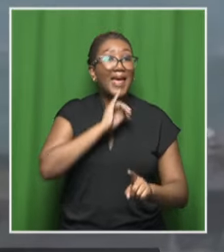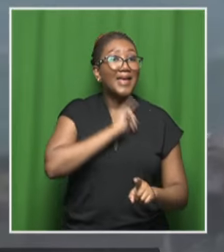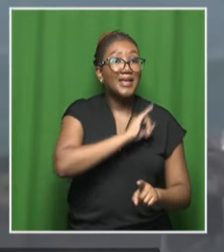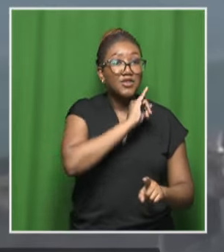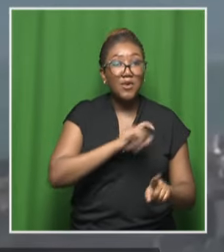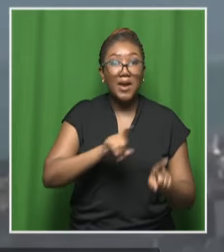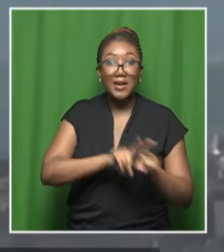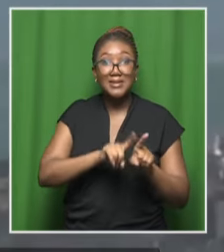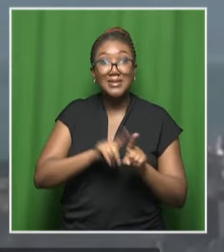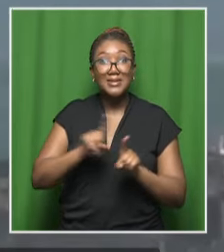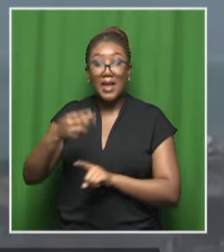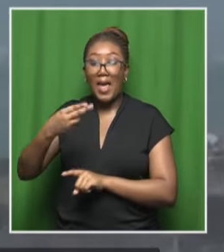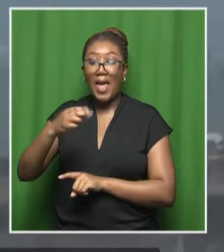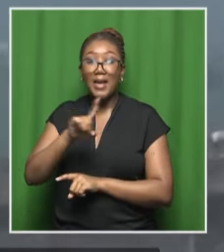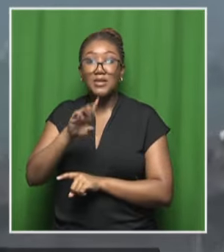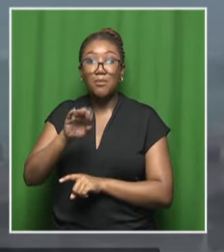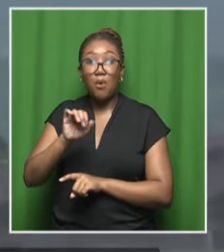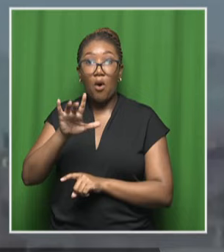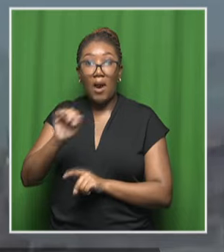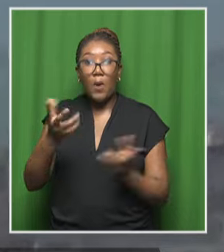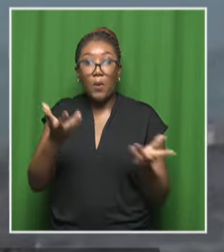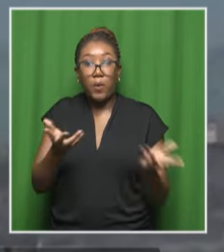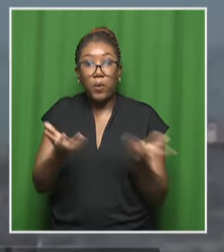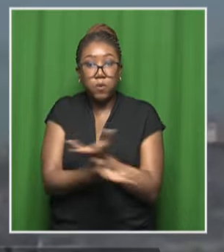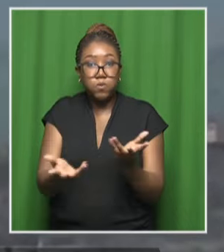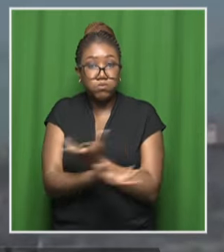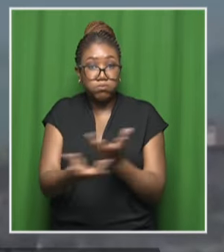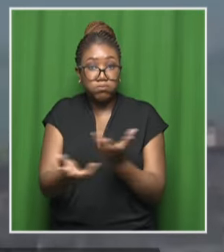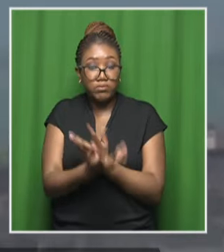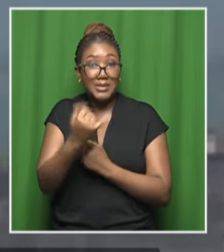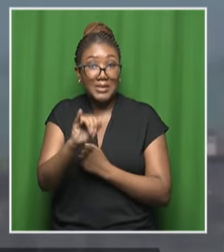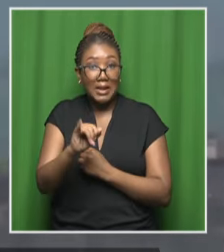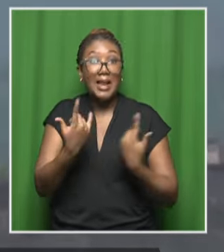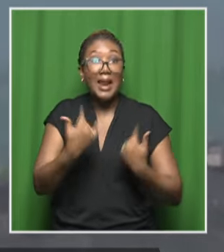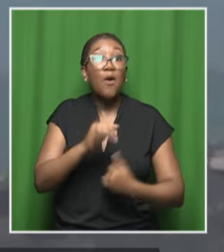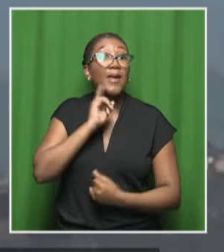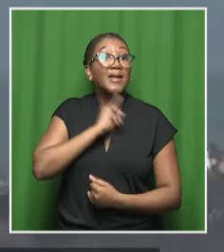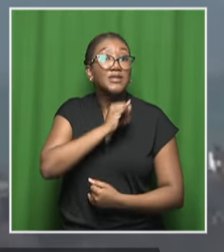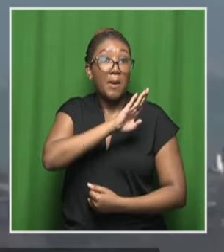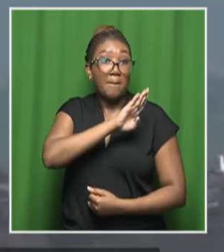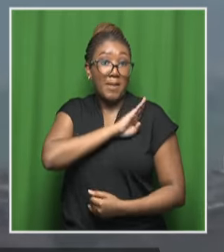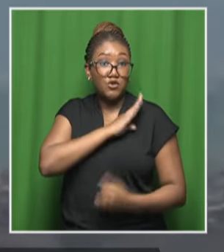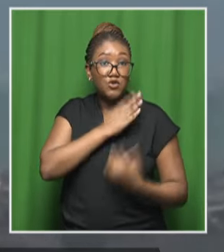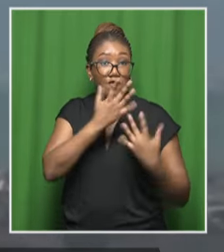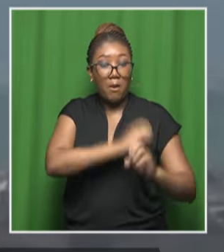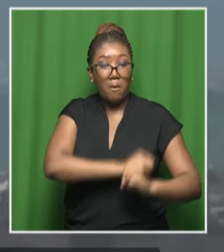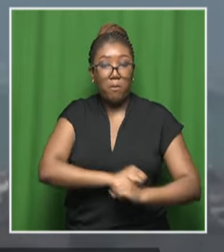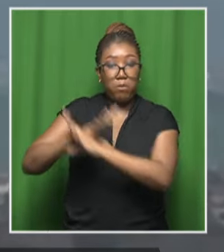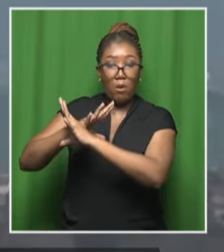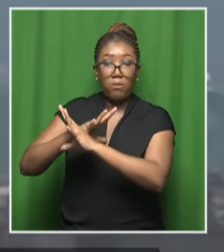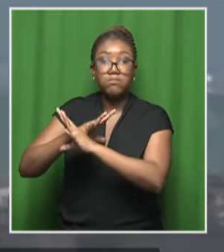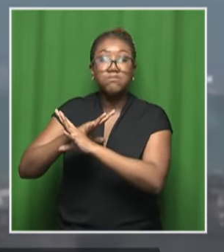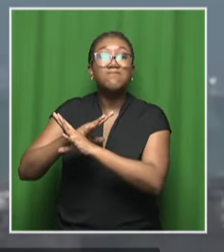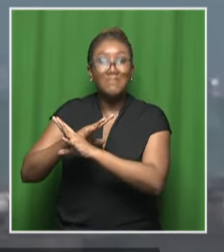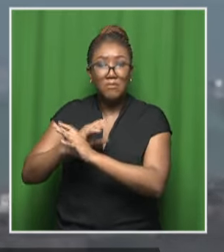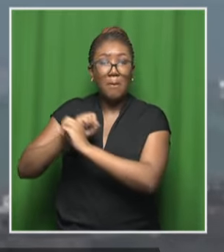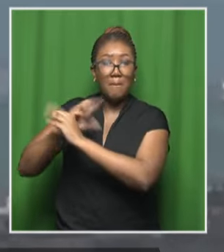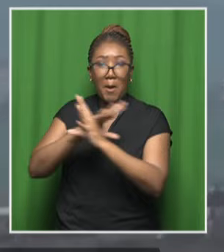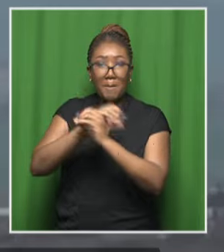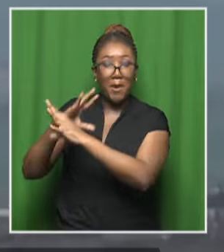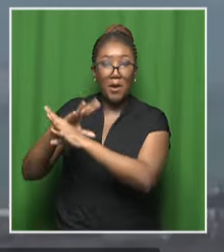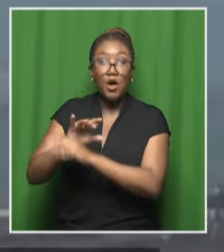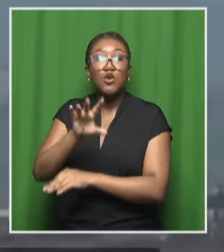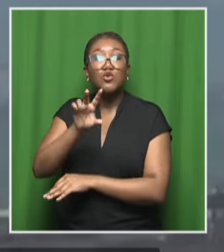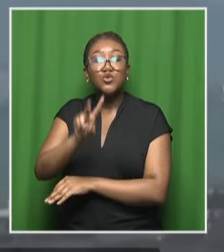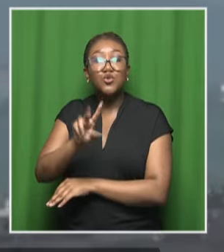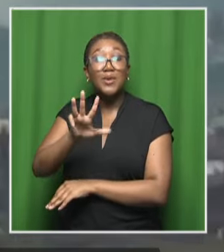engaged in a ferocious battle. The Israeli military says they strike around 290 targets, including thousands